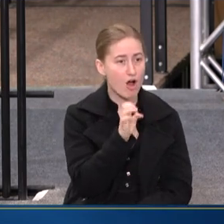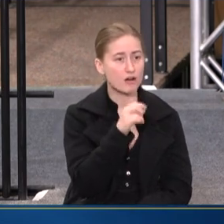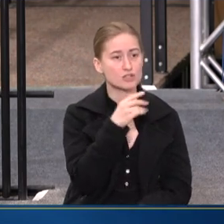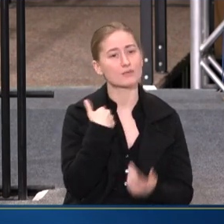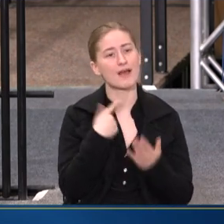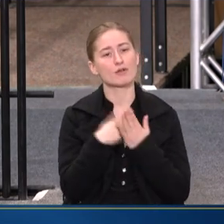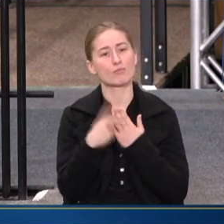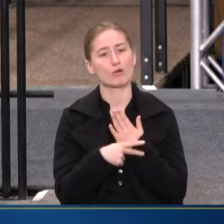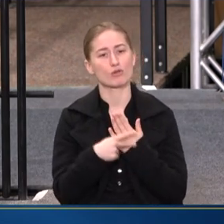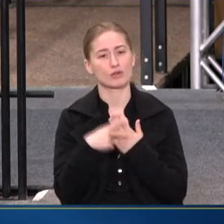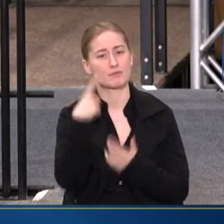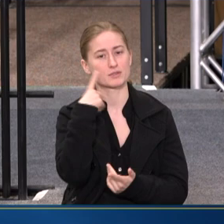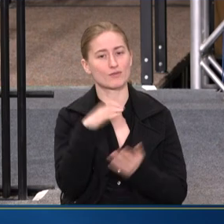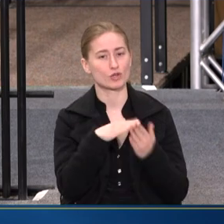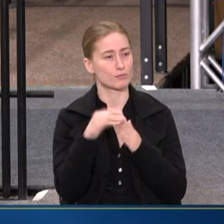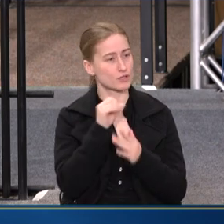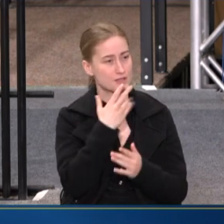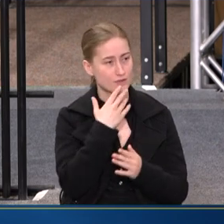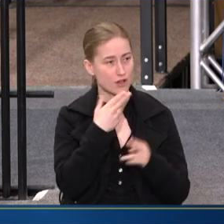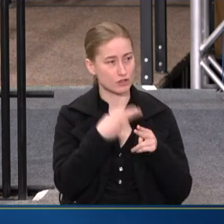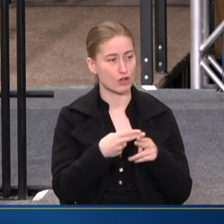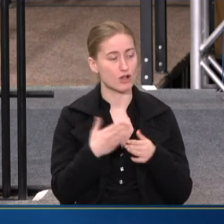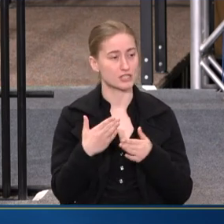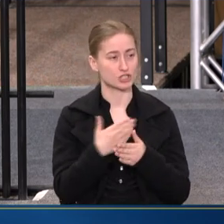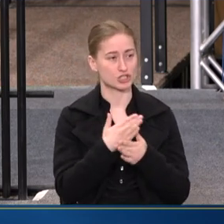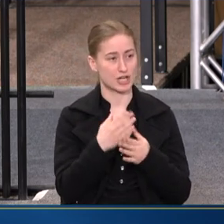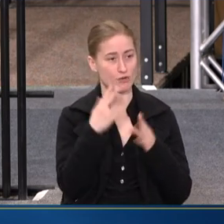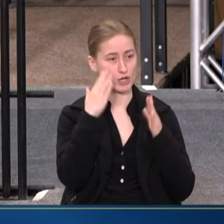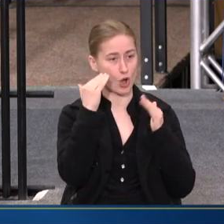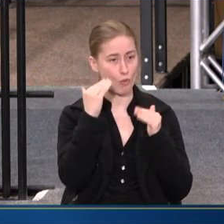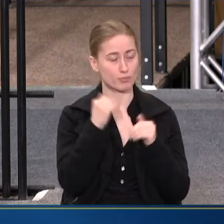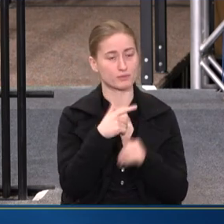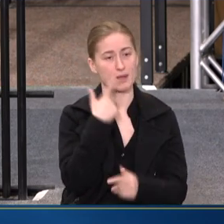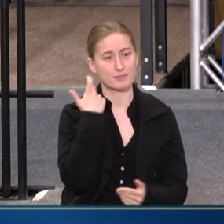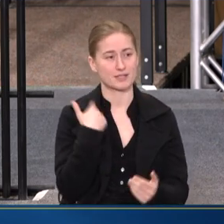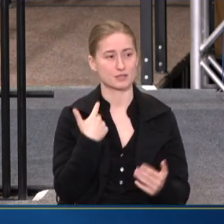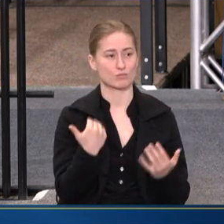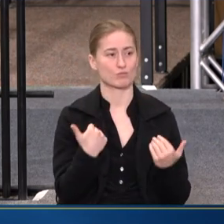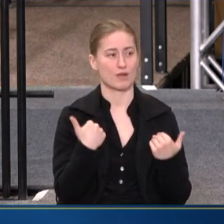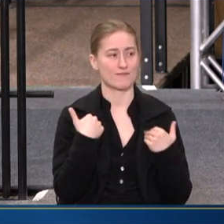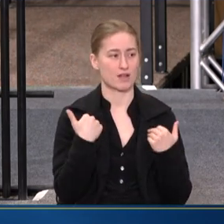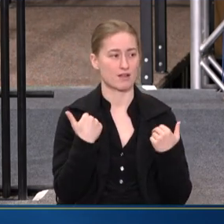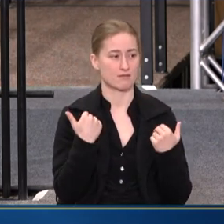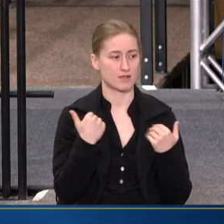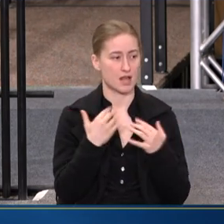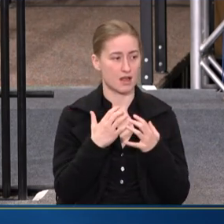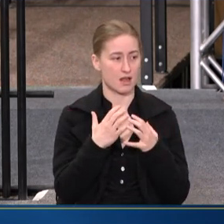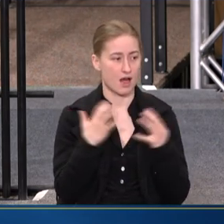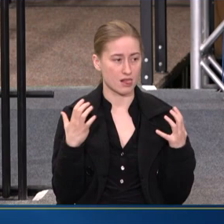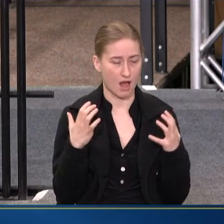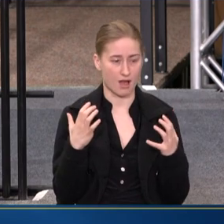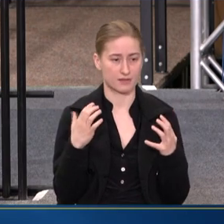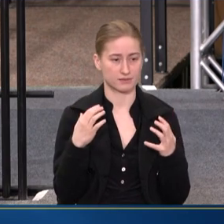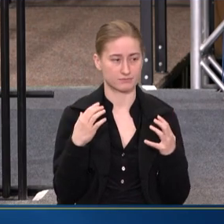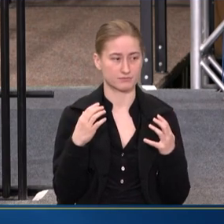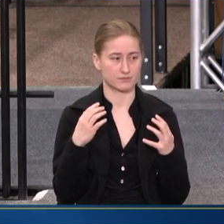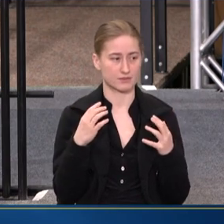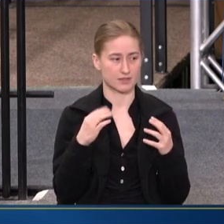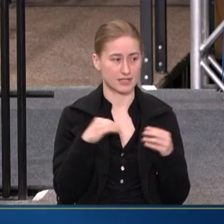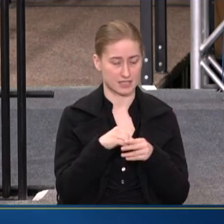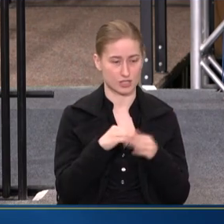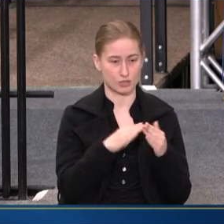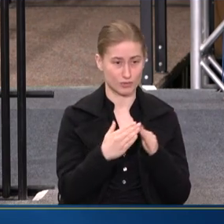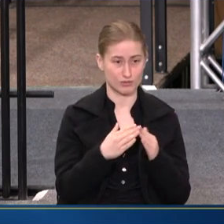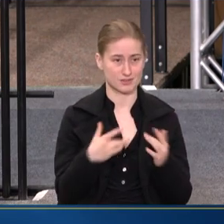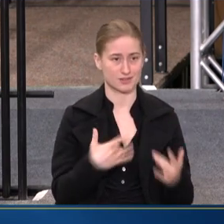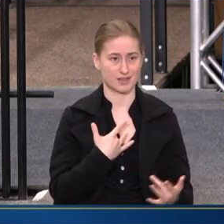PROGRAM THAT IS FOR COMMUNITIES OF COLOR CALLED SHARING HOPE BECAUSE YOU HAVE A LOT IN THE COMMUNITIES WHERE PEOPLE FEELING